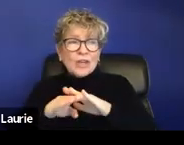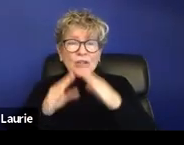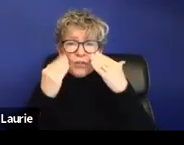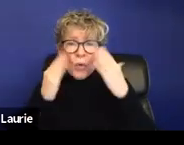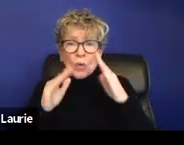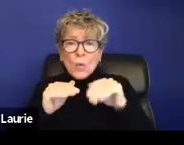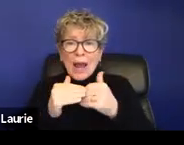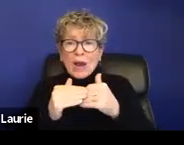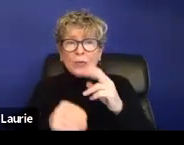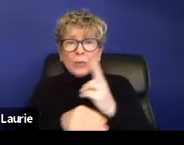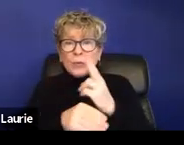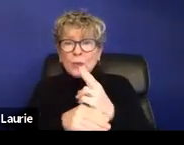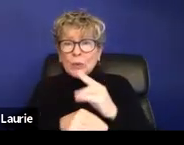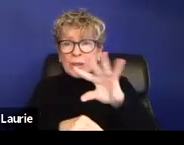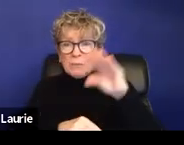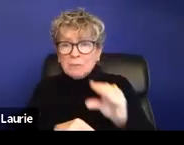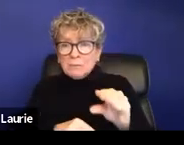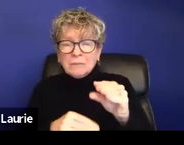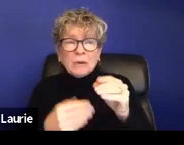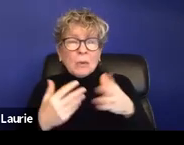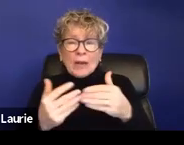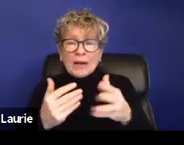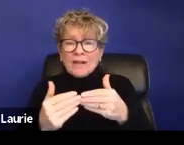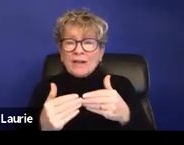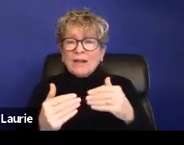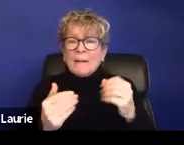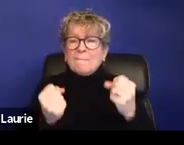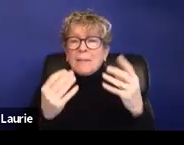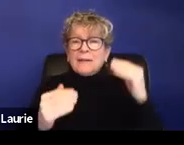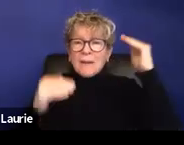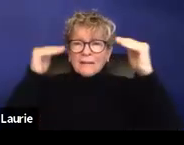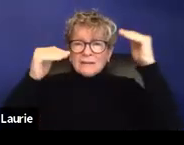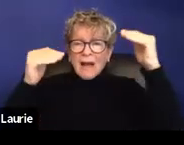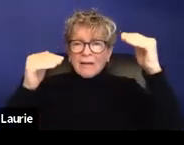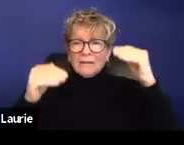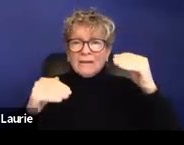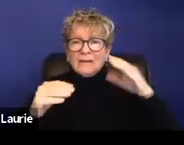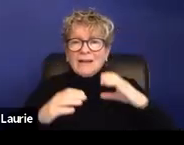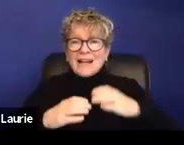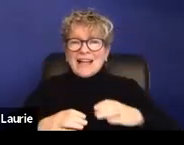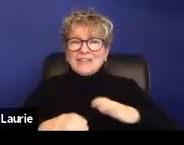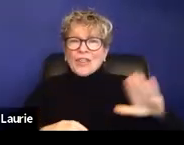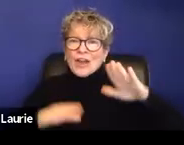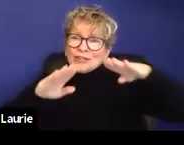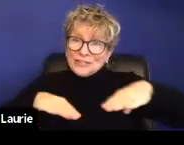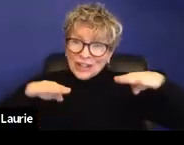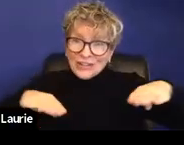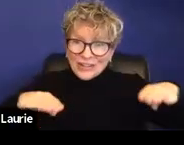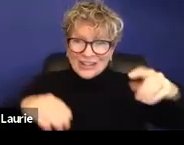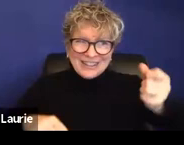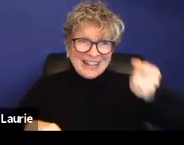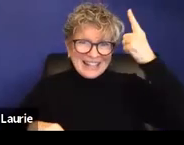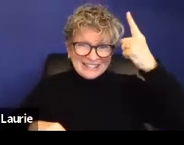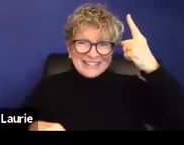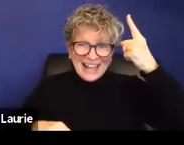Um, if anything, a lot of my adult clients, their kids are, their kids have a better understanding